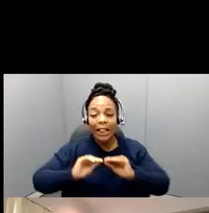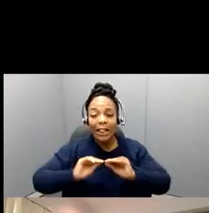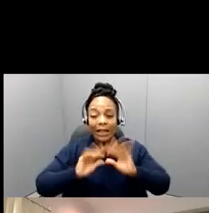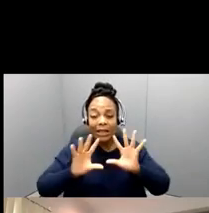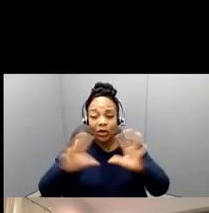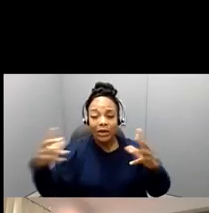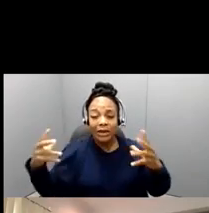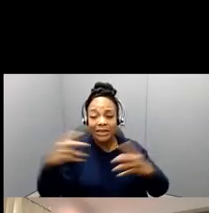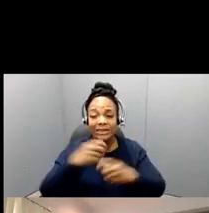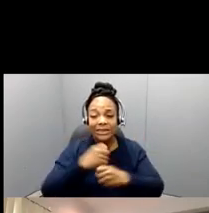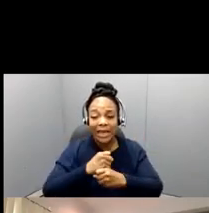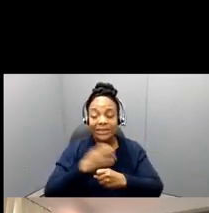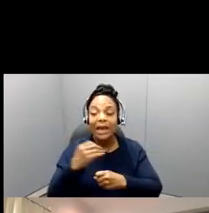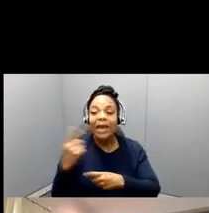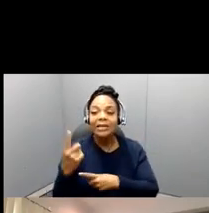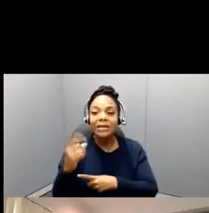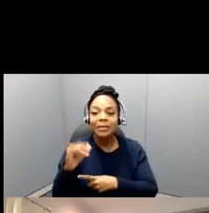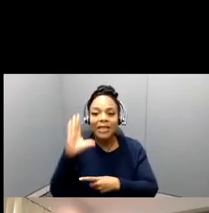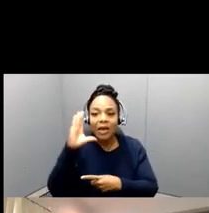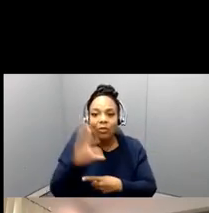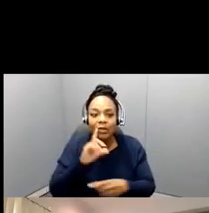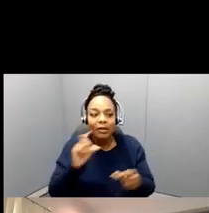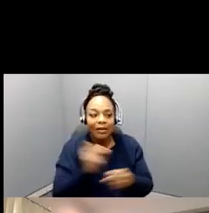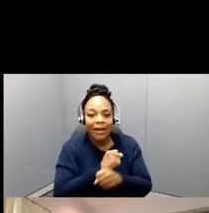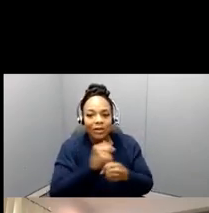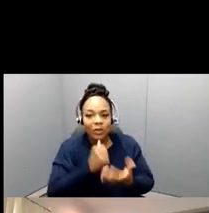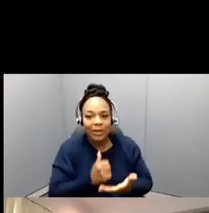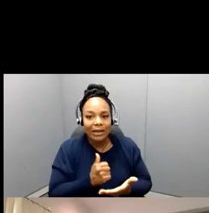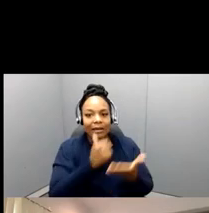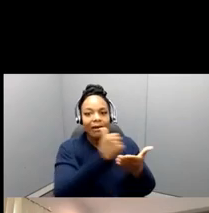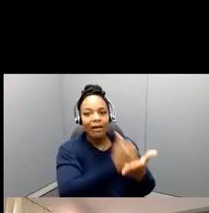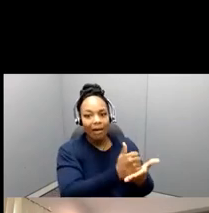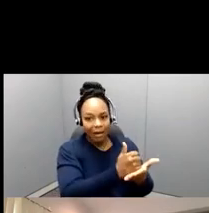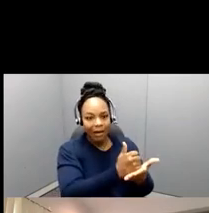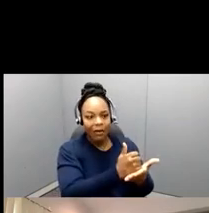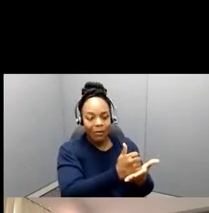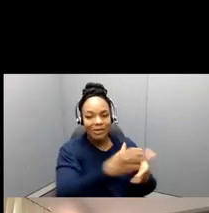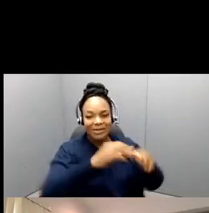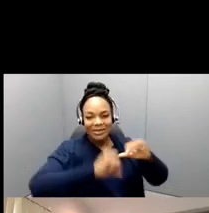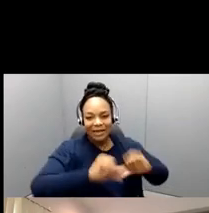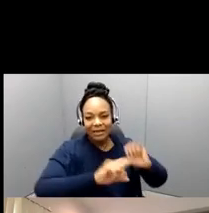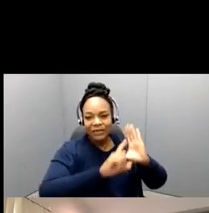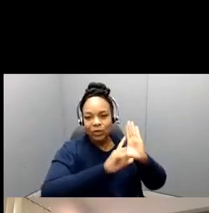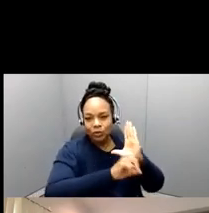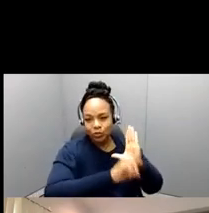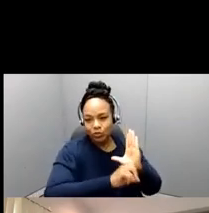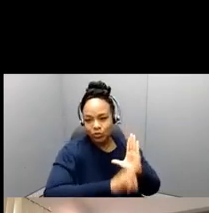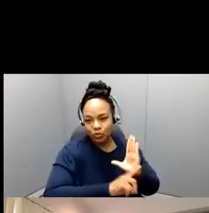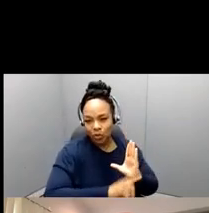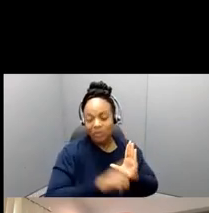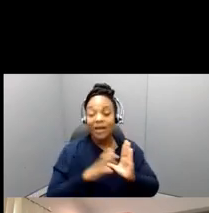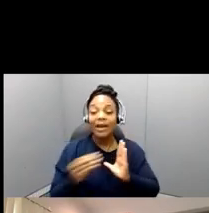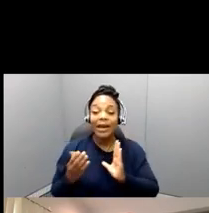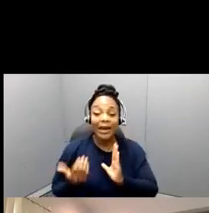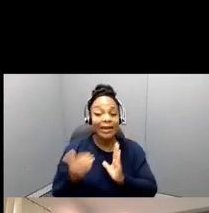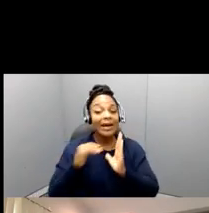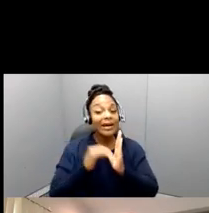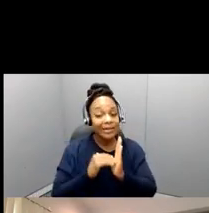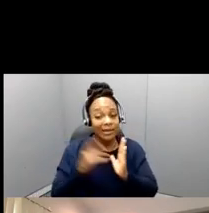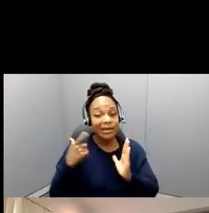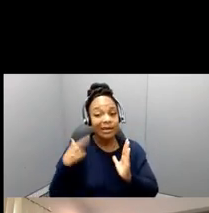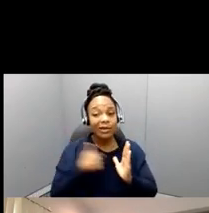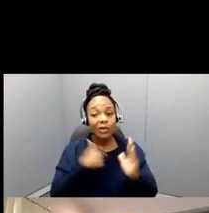contribute. It looks, to scientific research. Again, we really want to expect our, our,